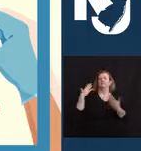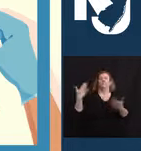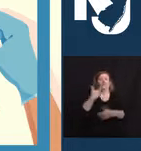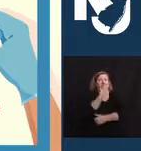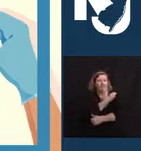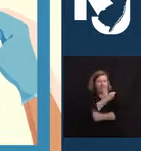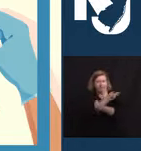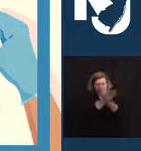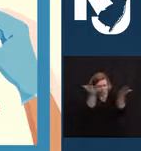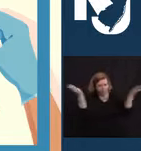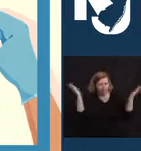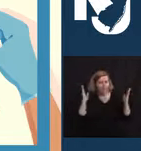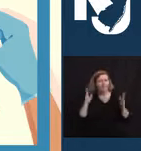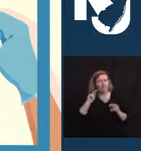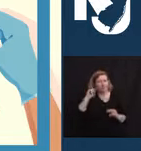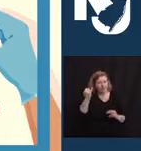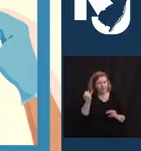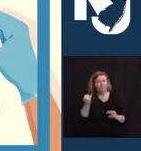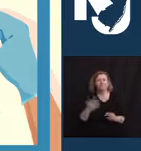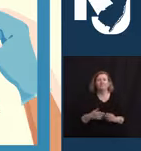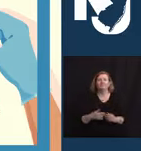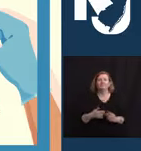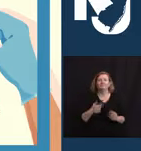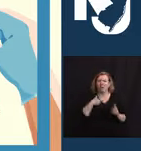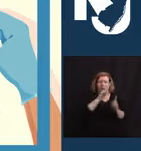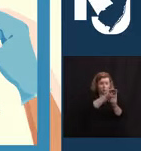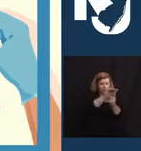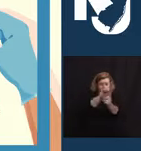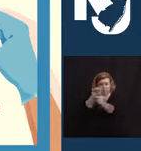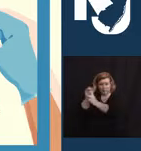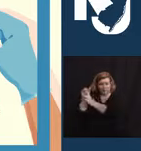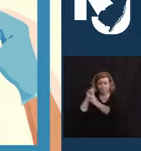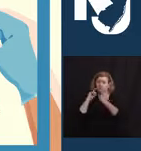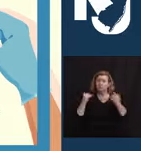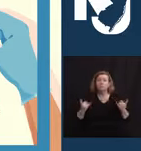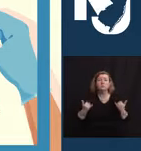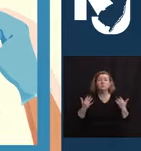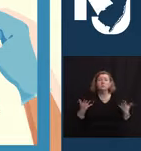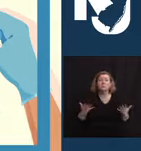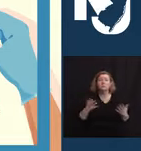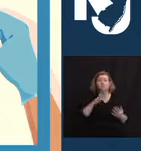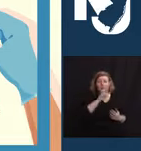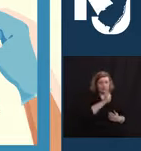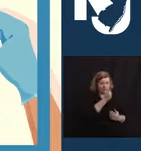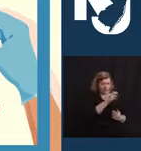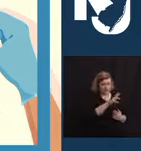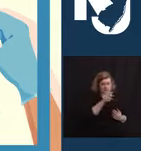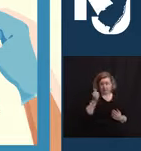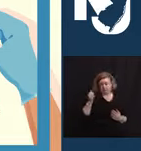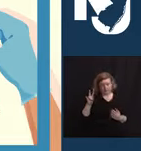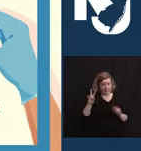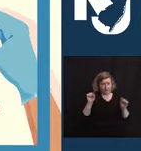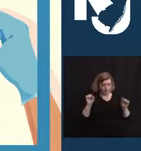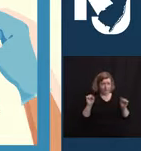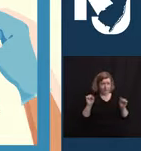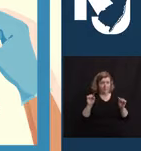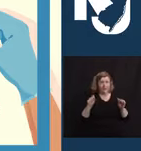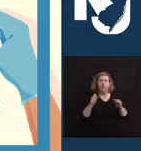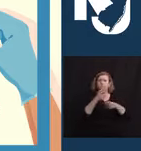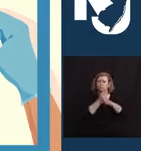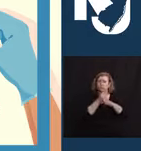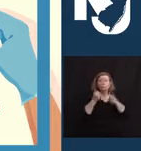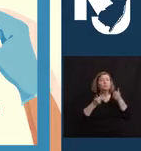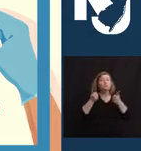reminder that at this time, this may change, but at this time, those ages 16 and 17 can only receive the